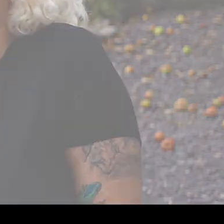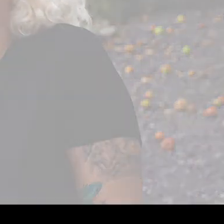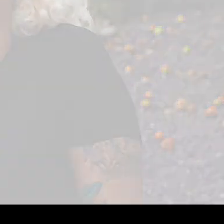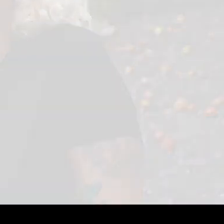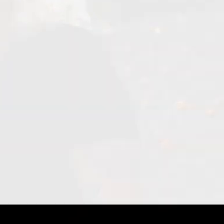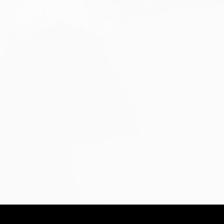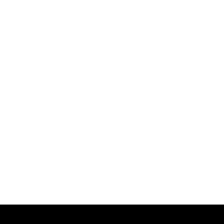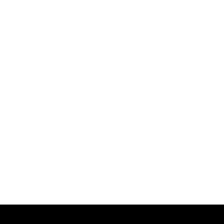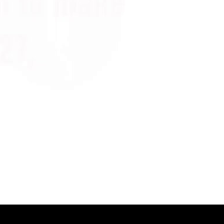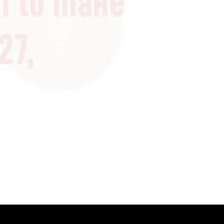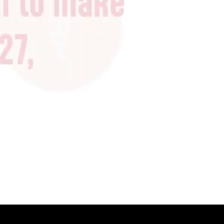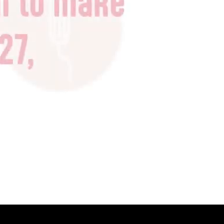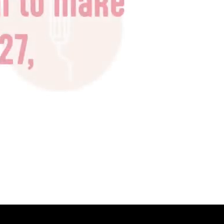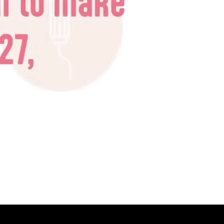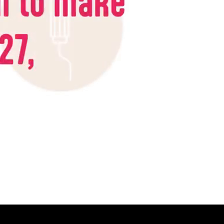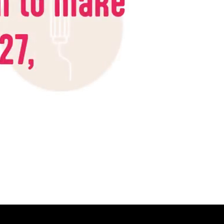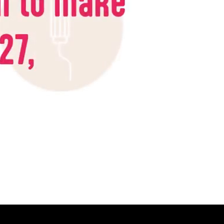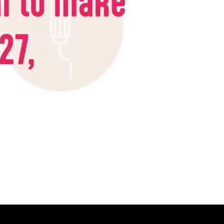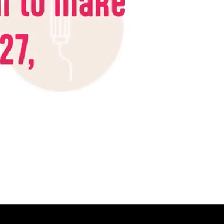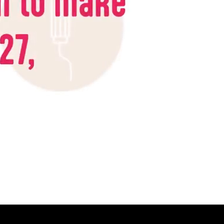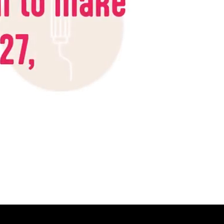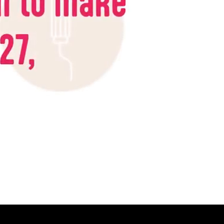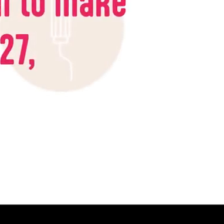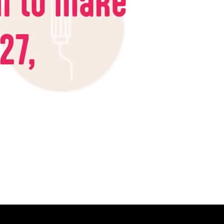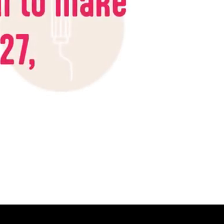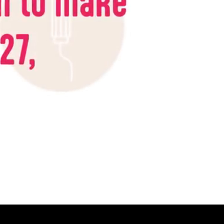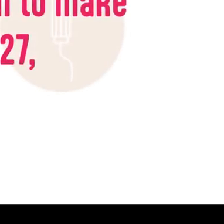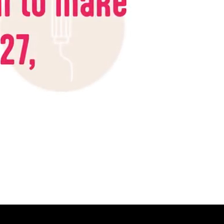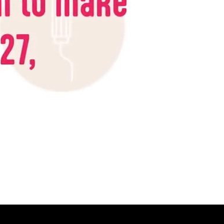isolation, that